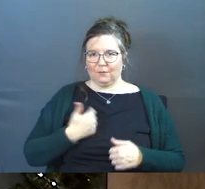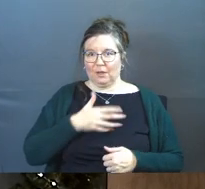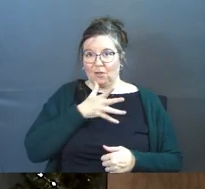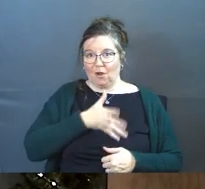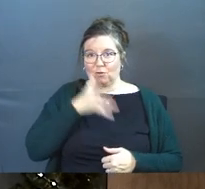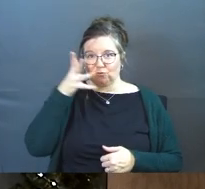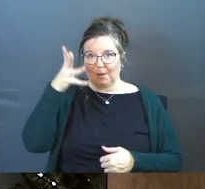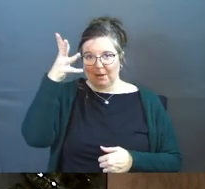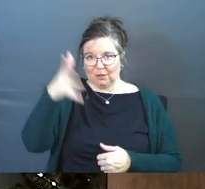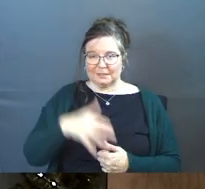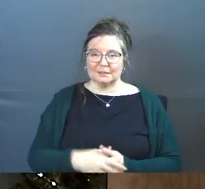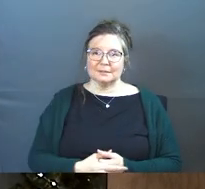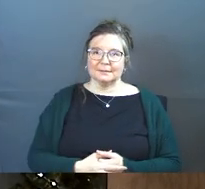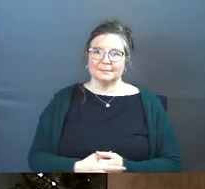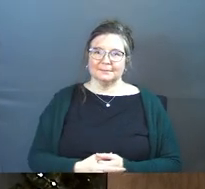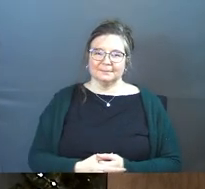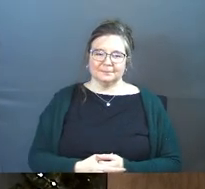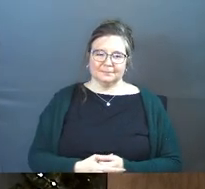grandparents.